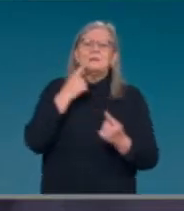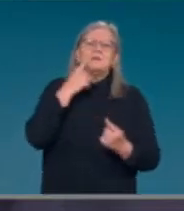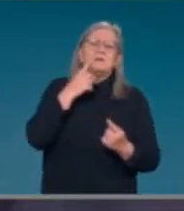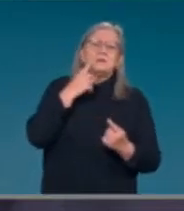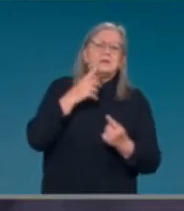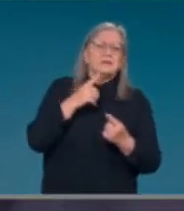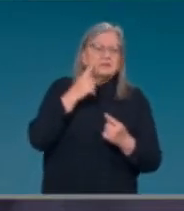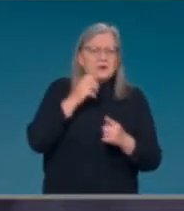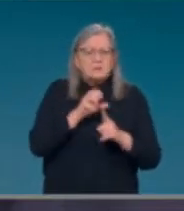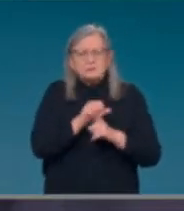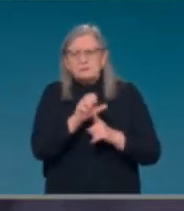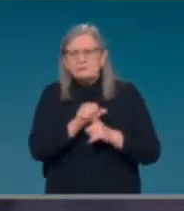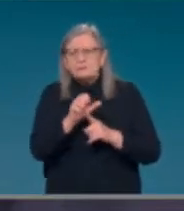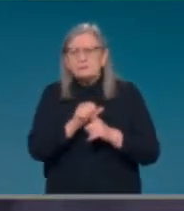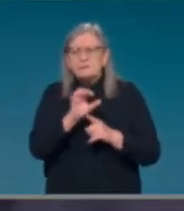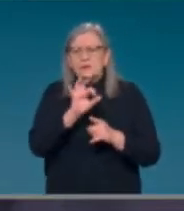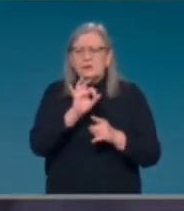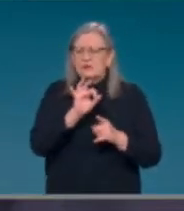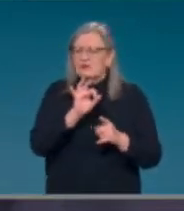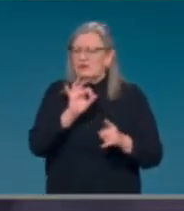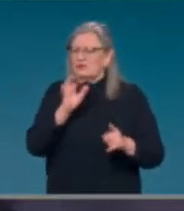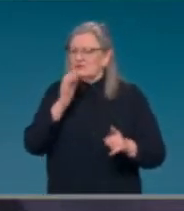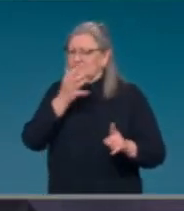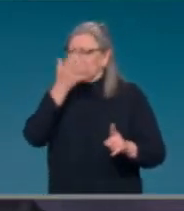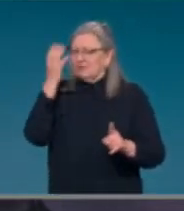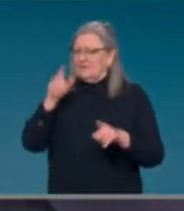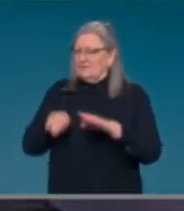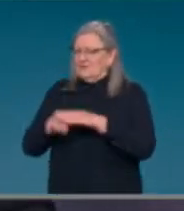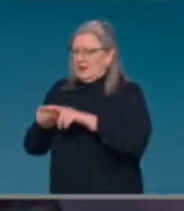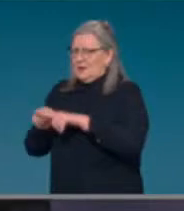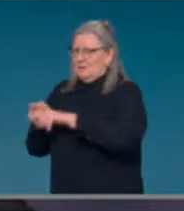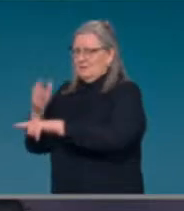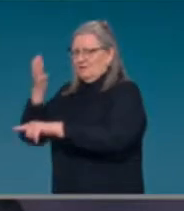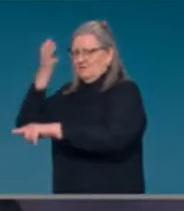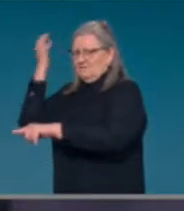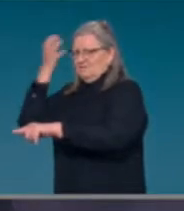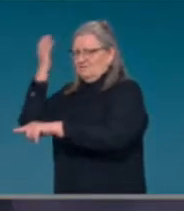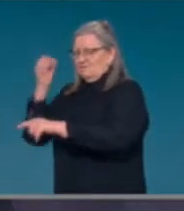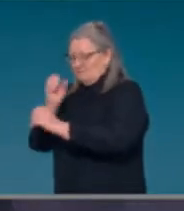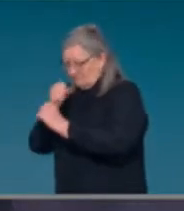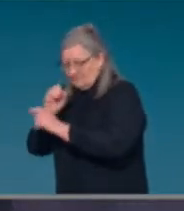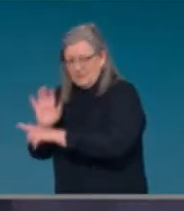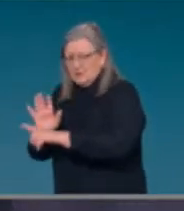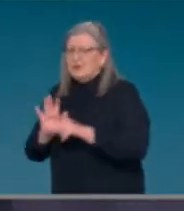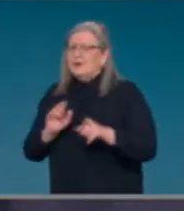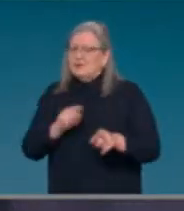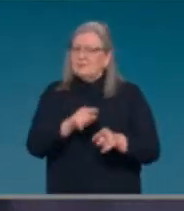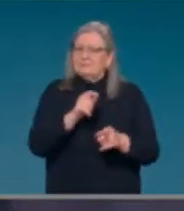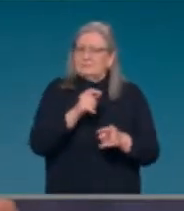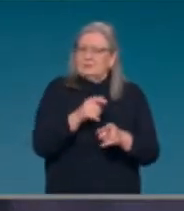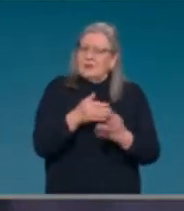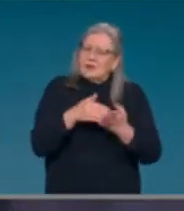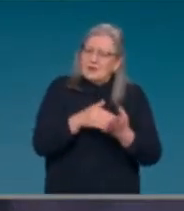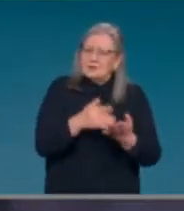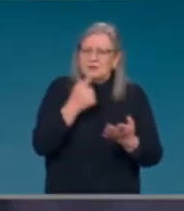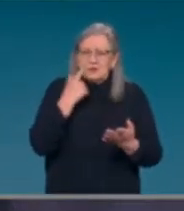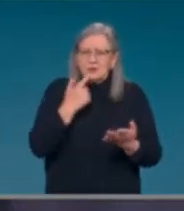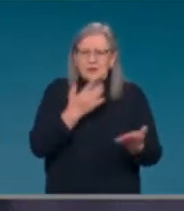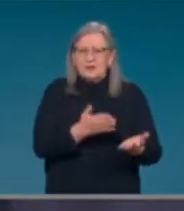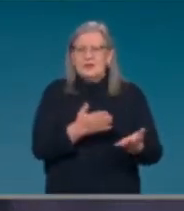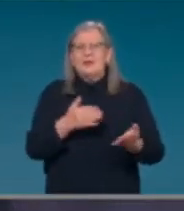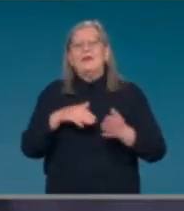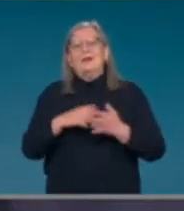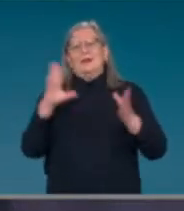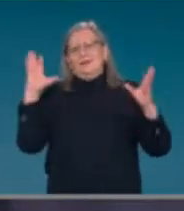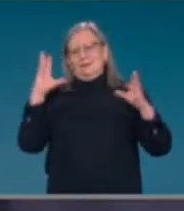a pure diagnostic tool. So they, they do serve those two different purposes. Uh, I'll just finish, uh, with saying another important milestone